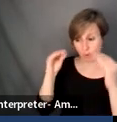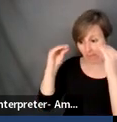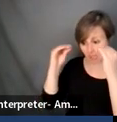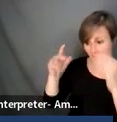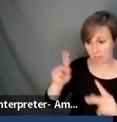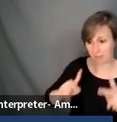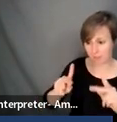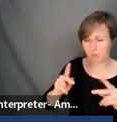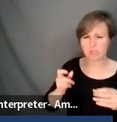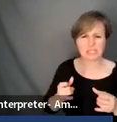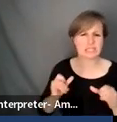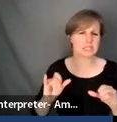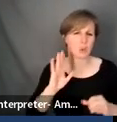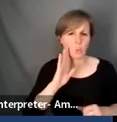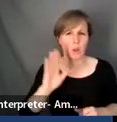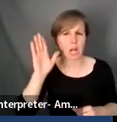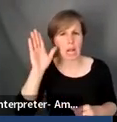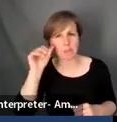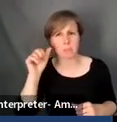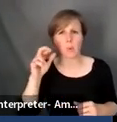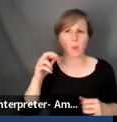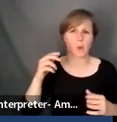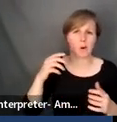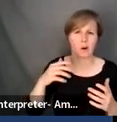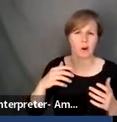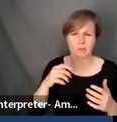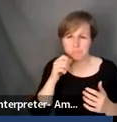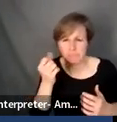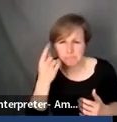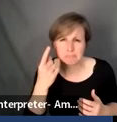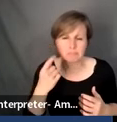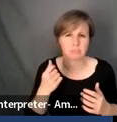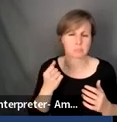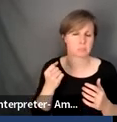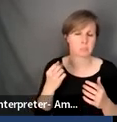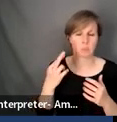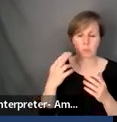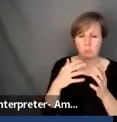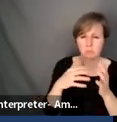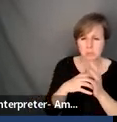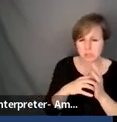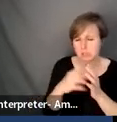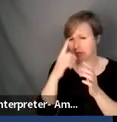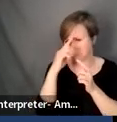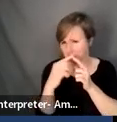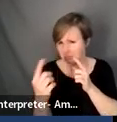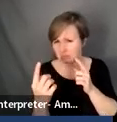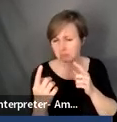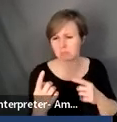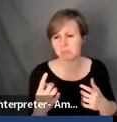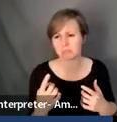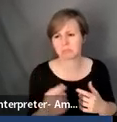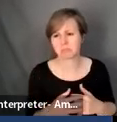they're still going to be, there's still going to be fragility. There's still going to be opposition. And I think that's something that